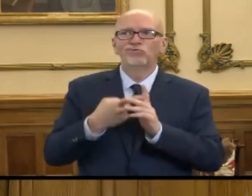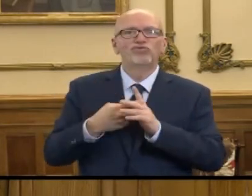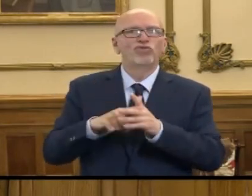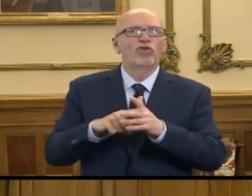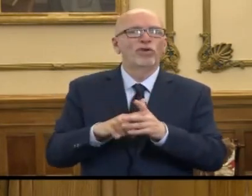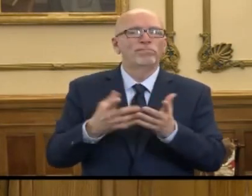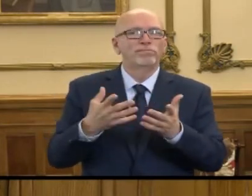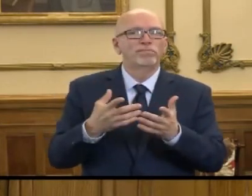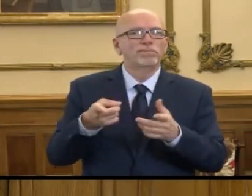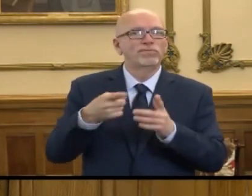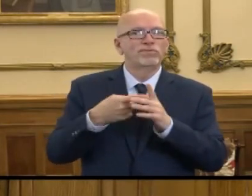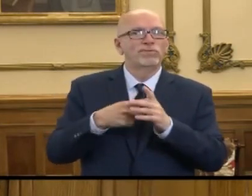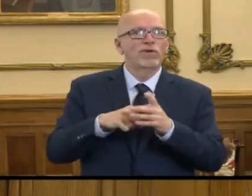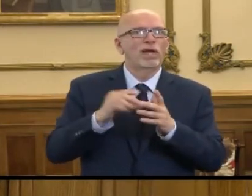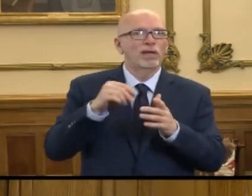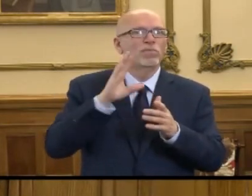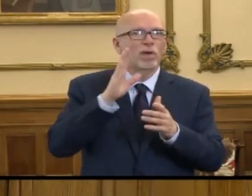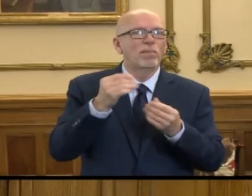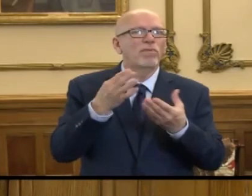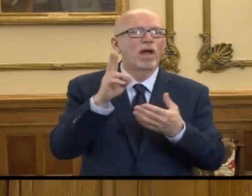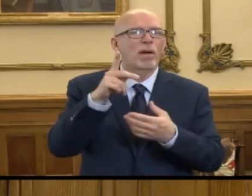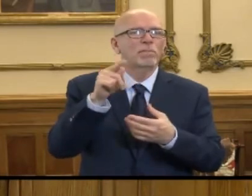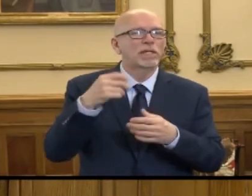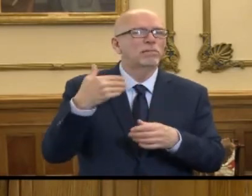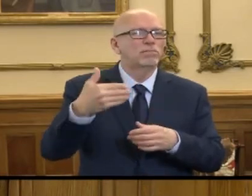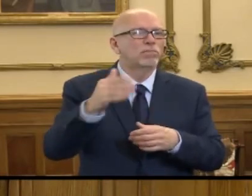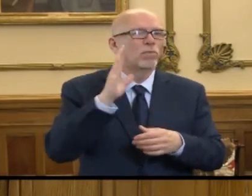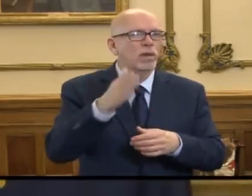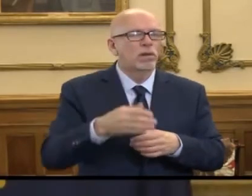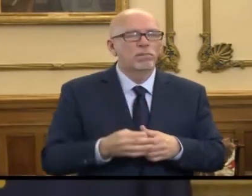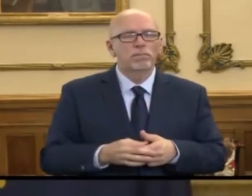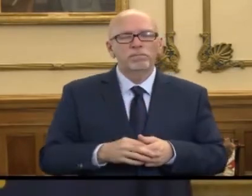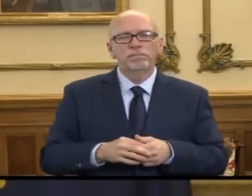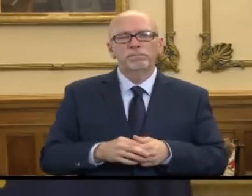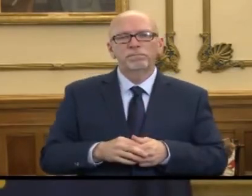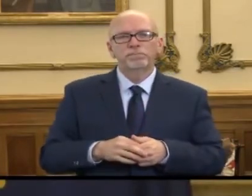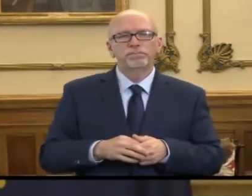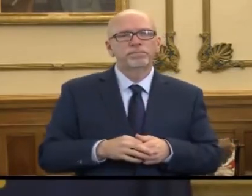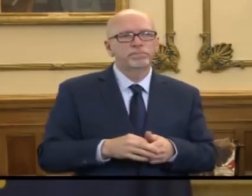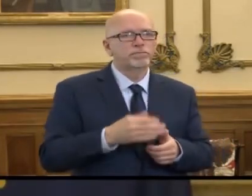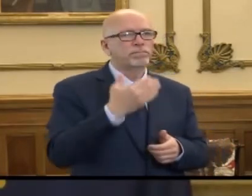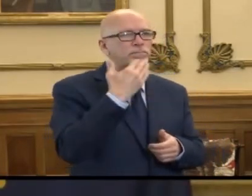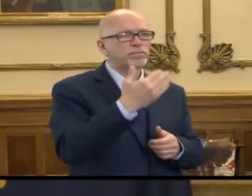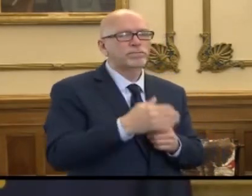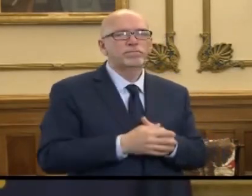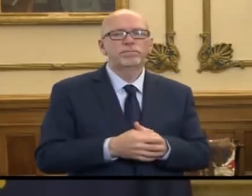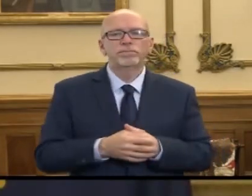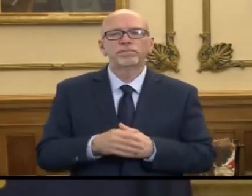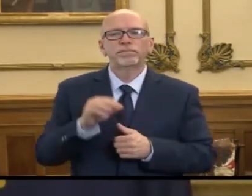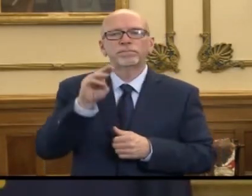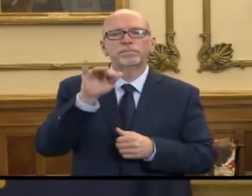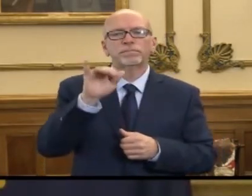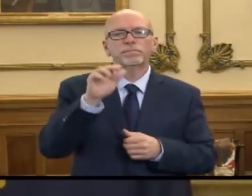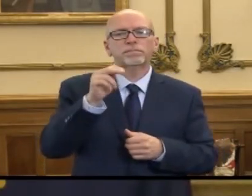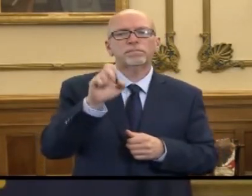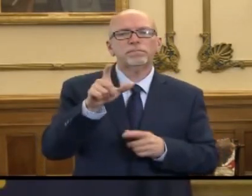I can tell you it started and we'll provide updates regularly. Thank you, Cindy. And Lindsay. Michael,